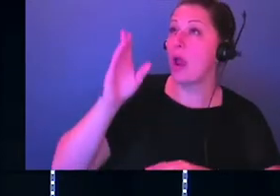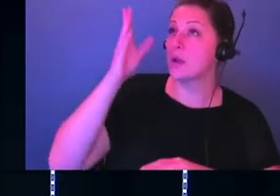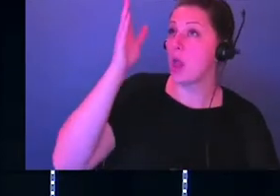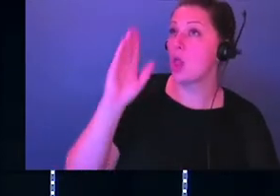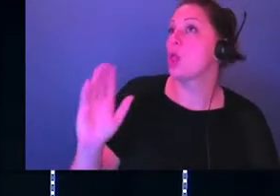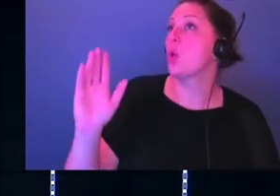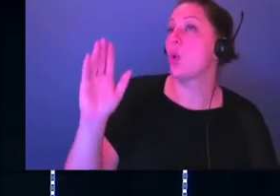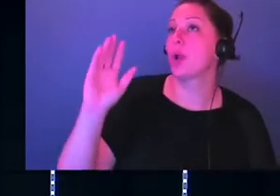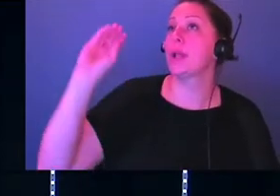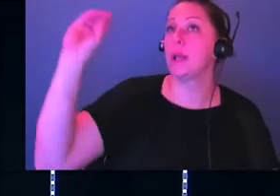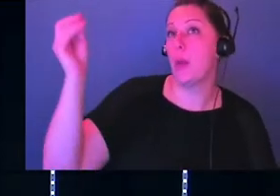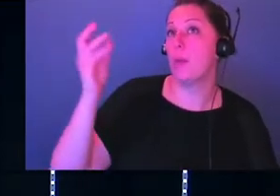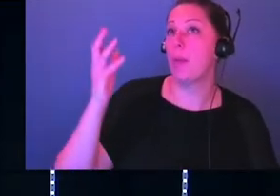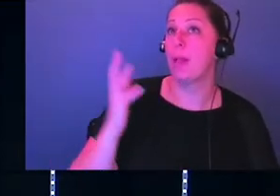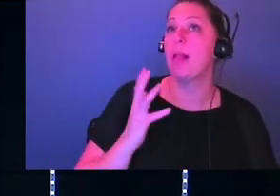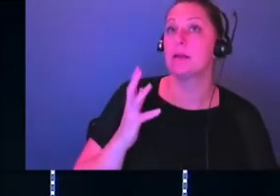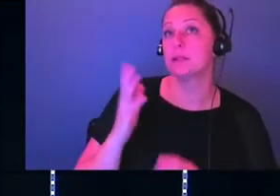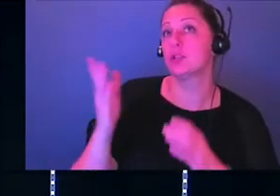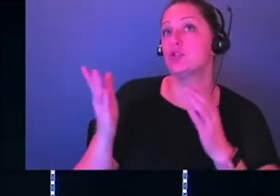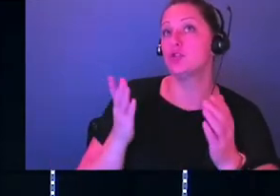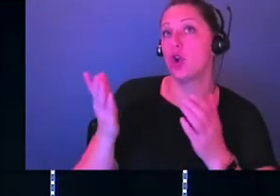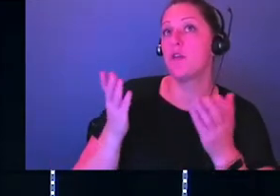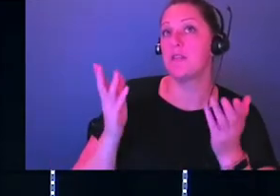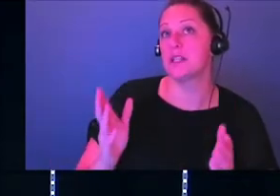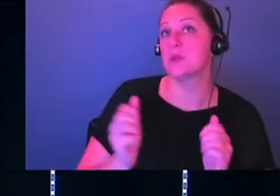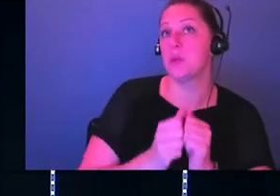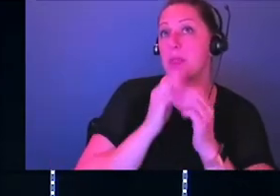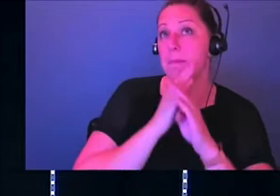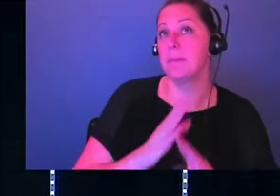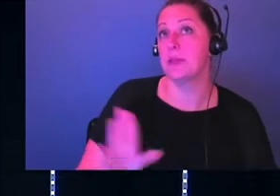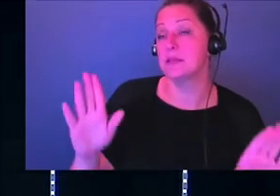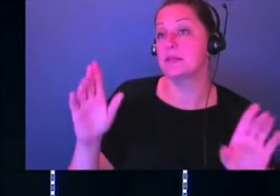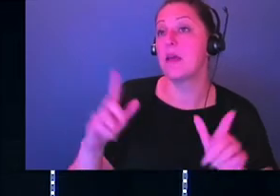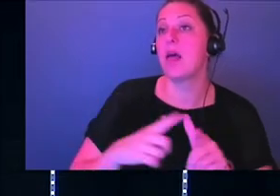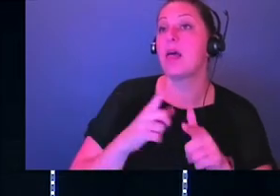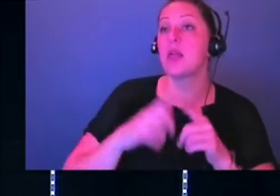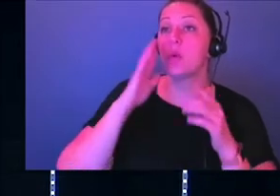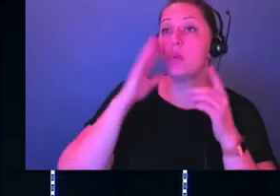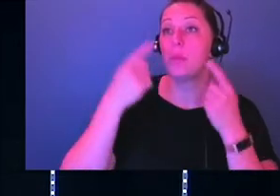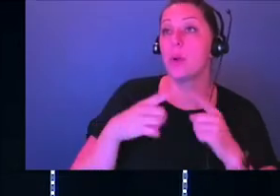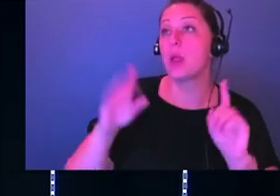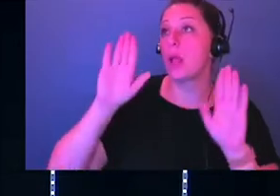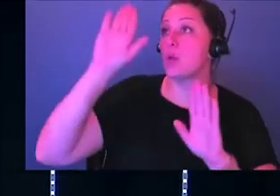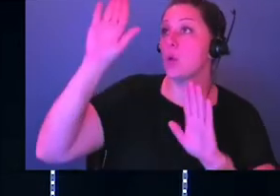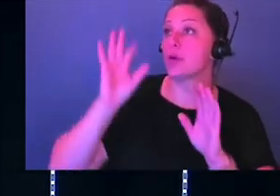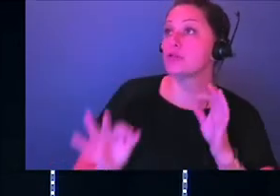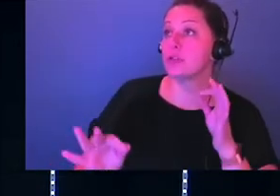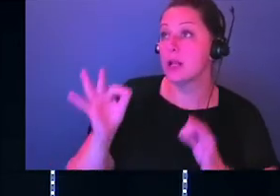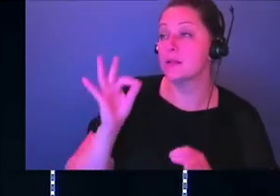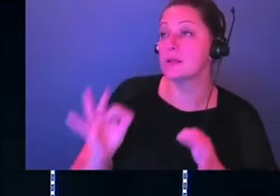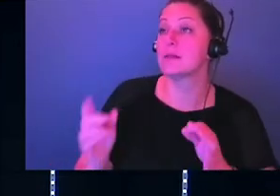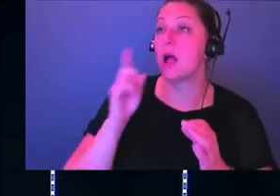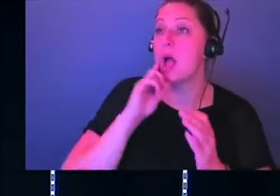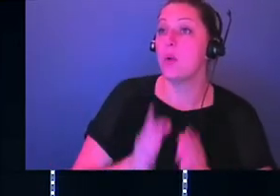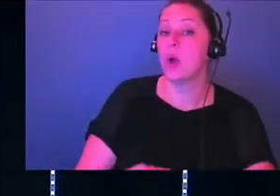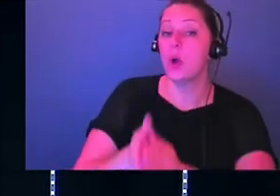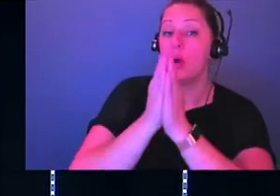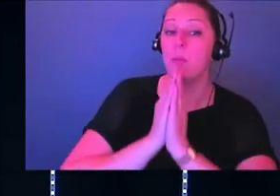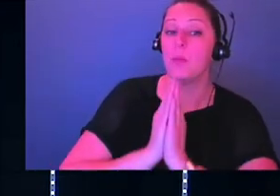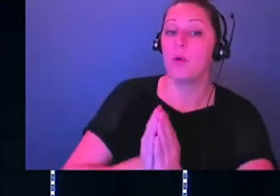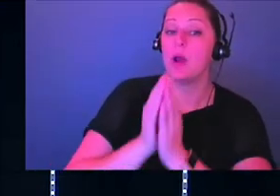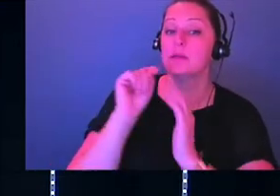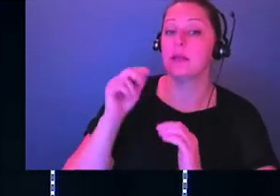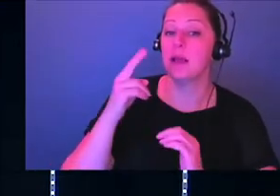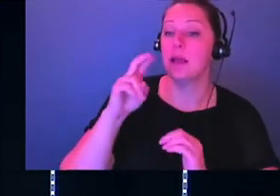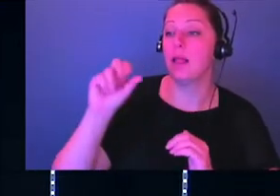delights in blessing his servants with peace. Then I will proclaim your justice and I will praise tehillah you all